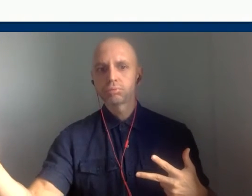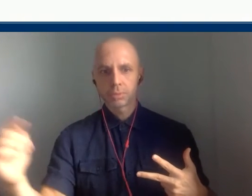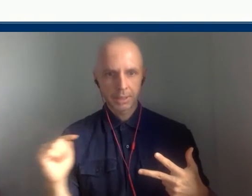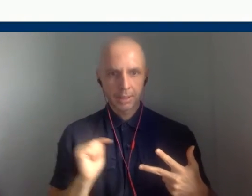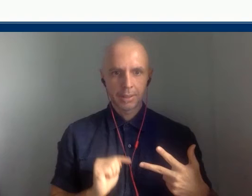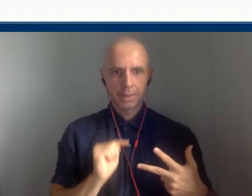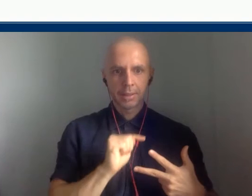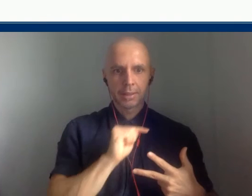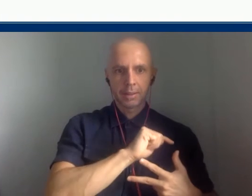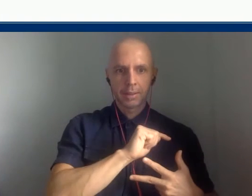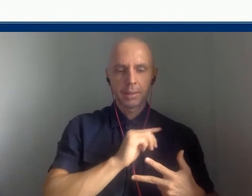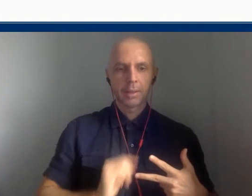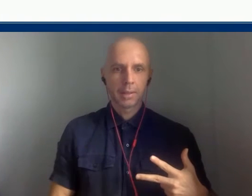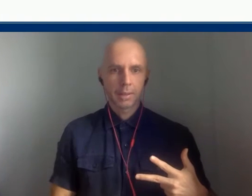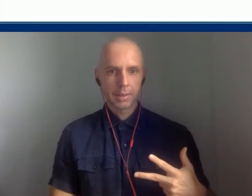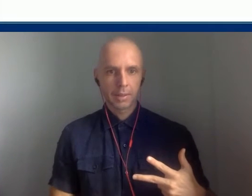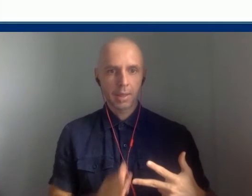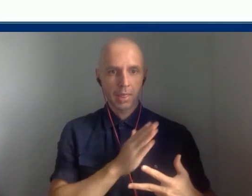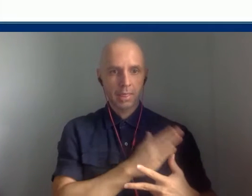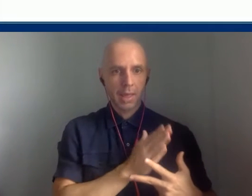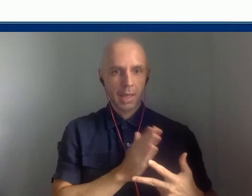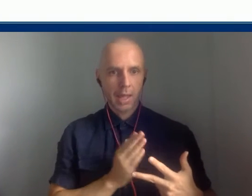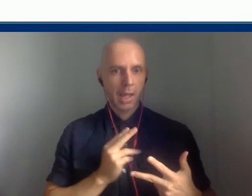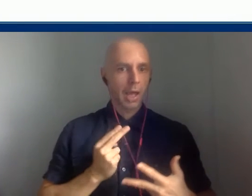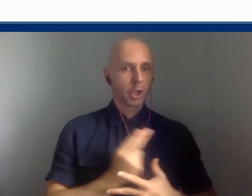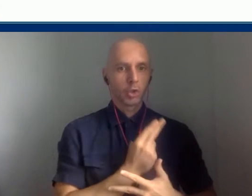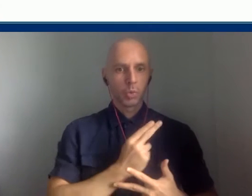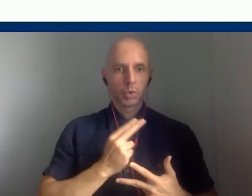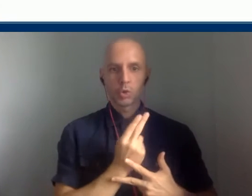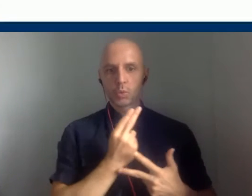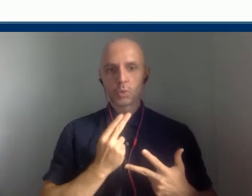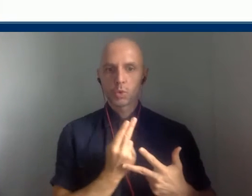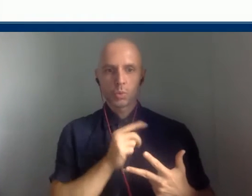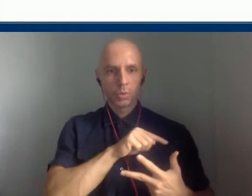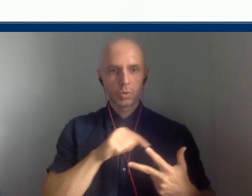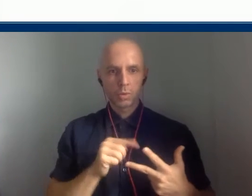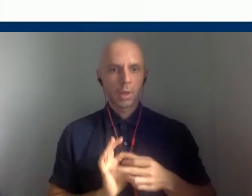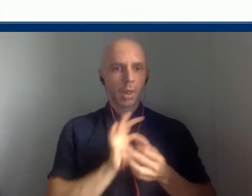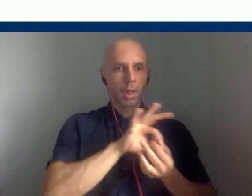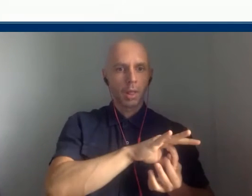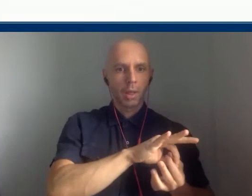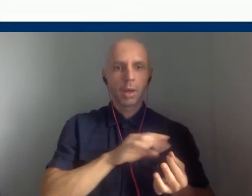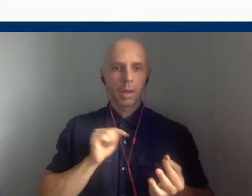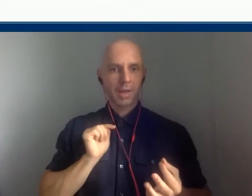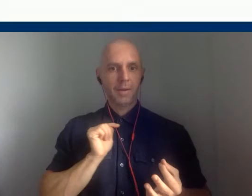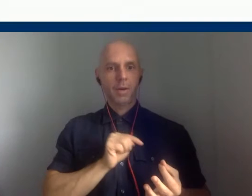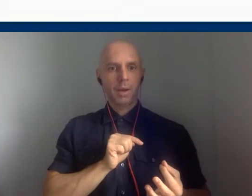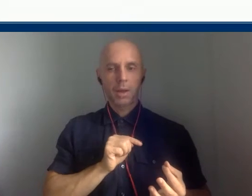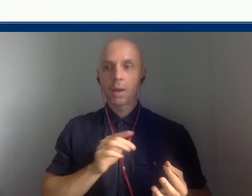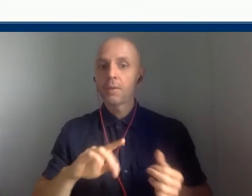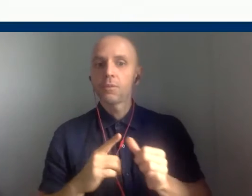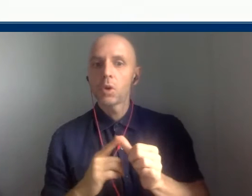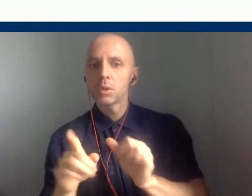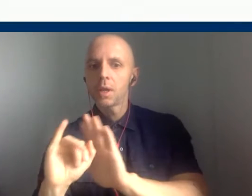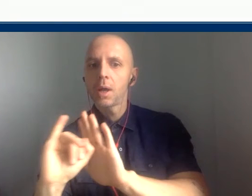wealthy, look at what life might have been like for the very religious, and then look at what life might have been like for the